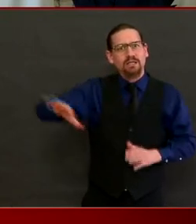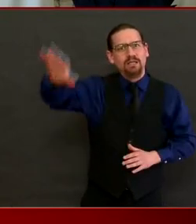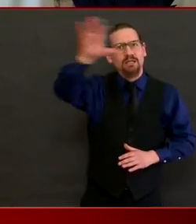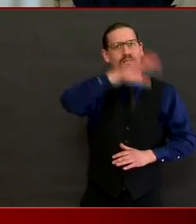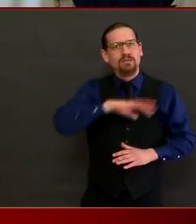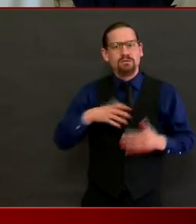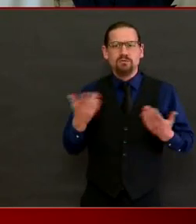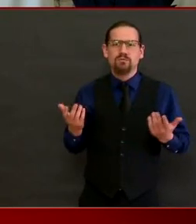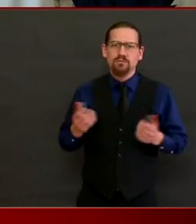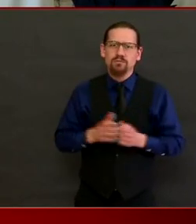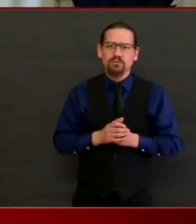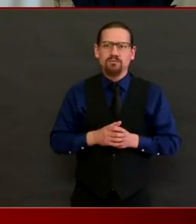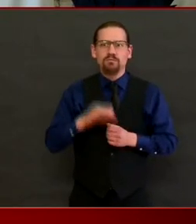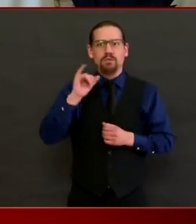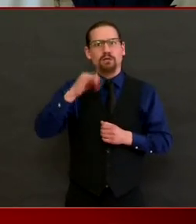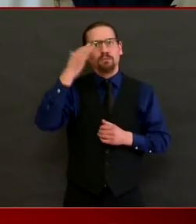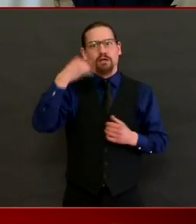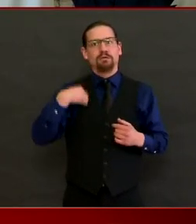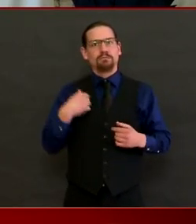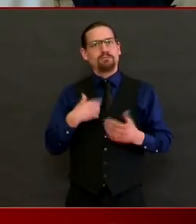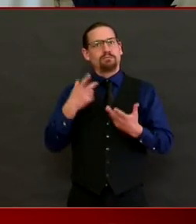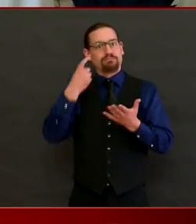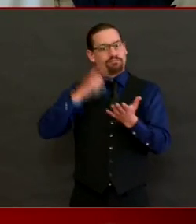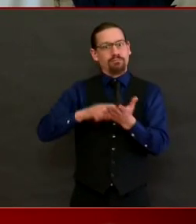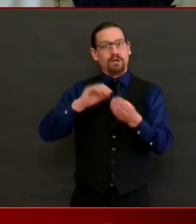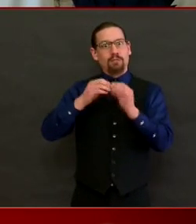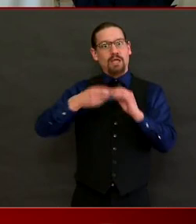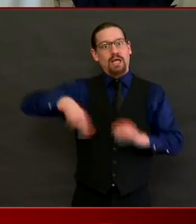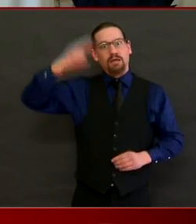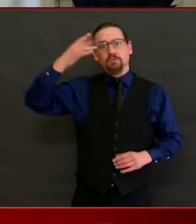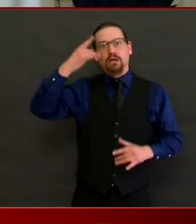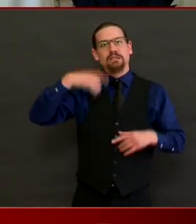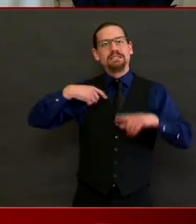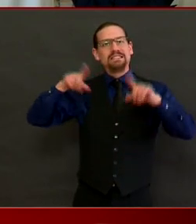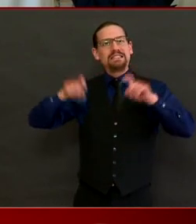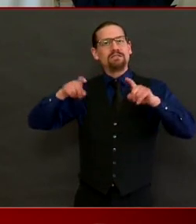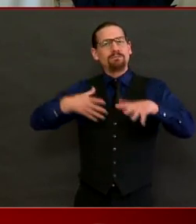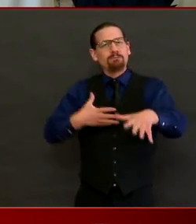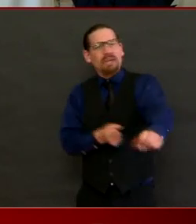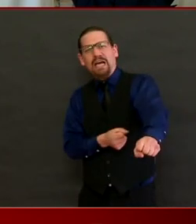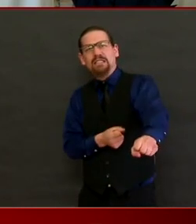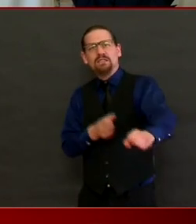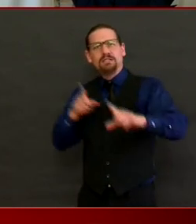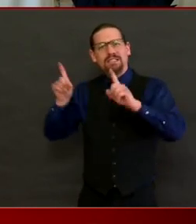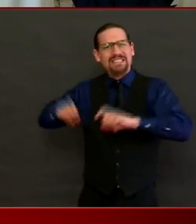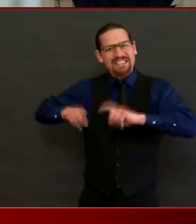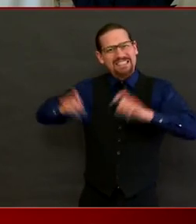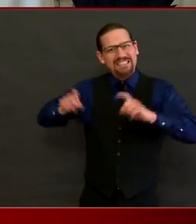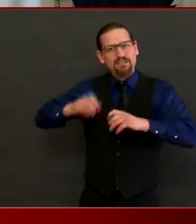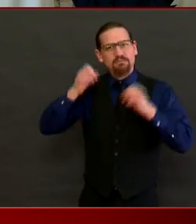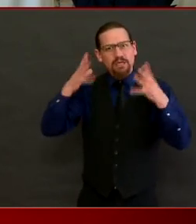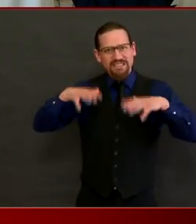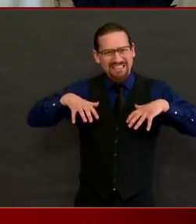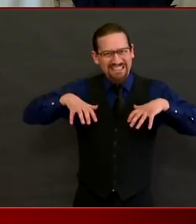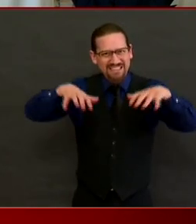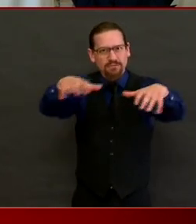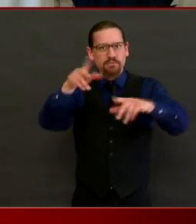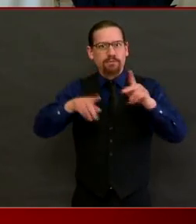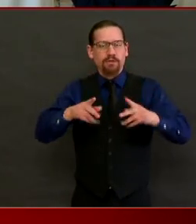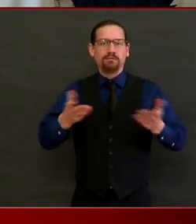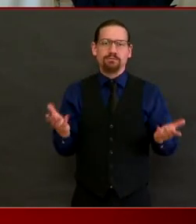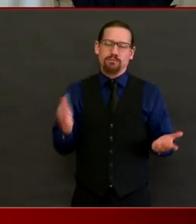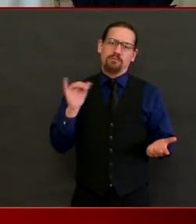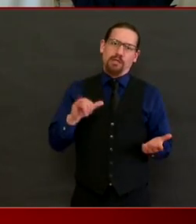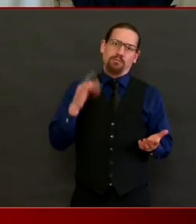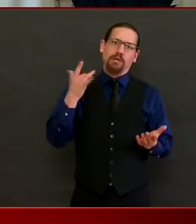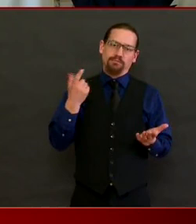testing per million people, which is a good thing. I want to thank Dr. Burke's. I brought some things